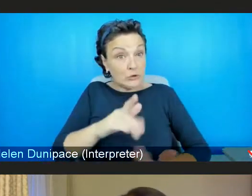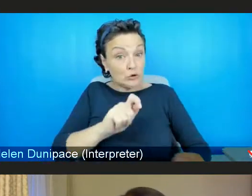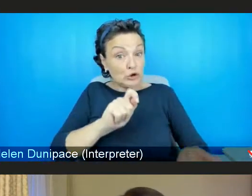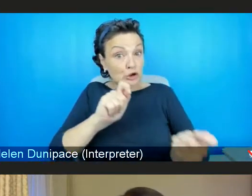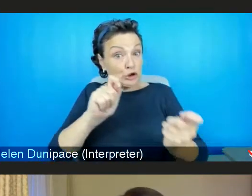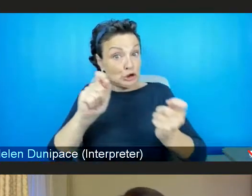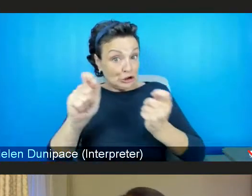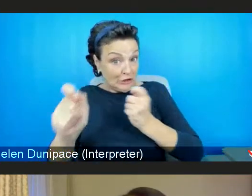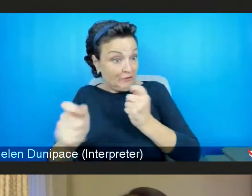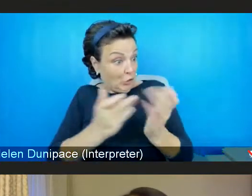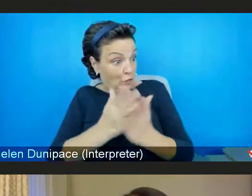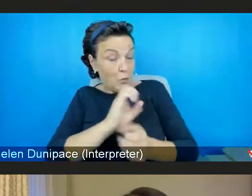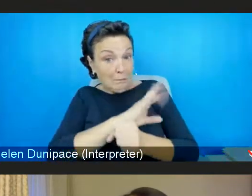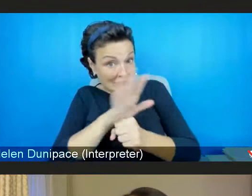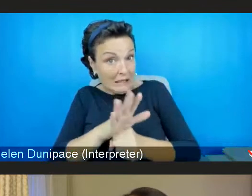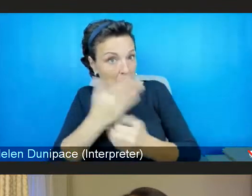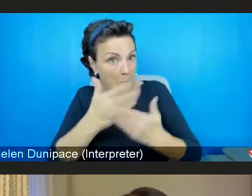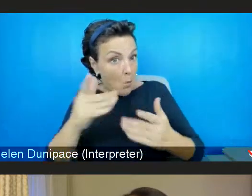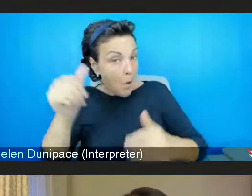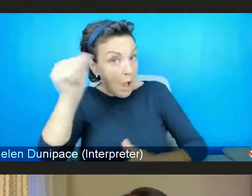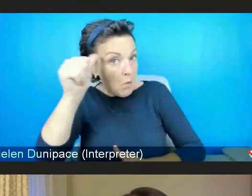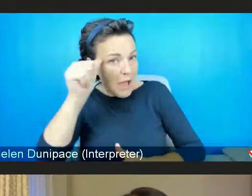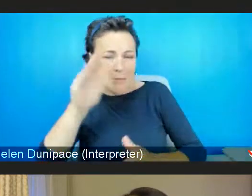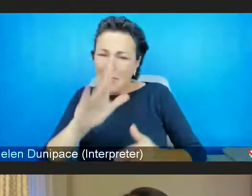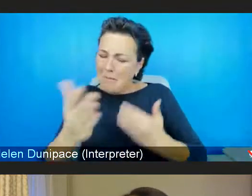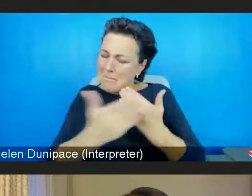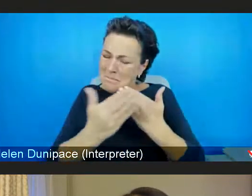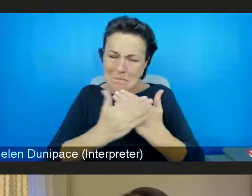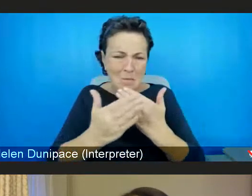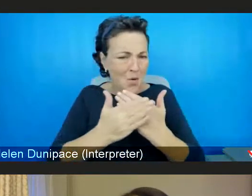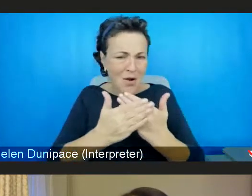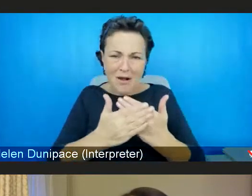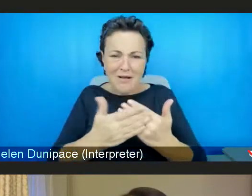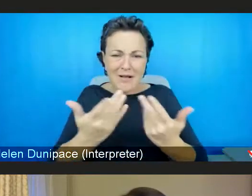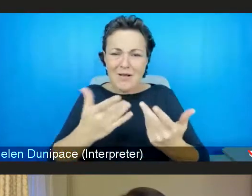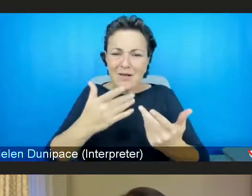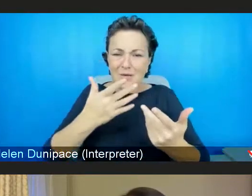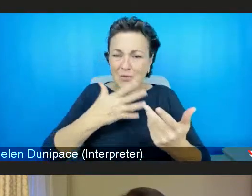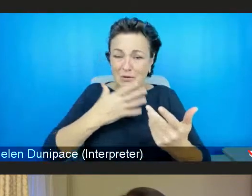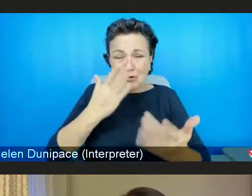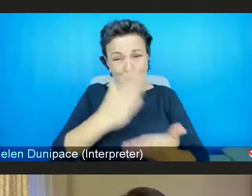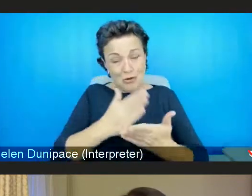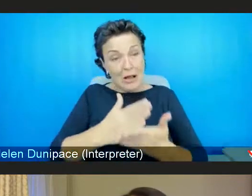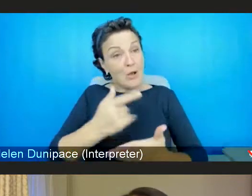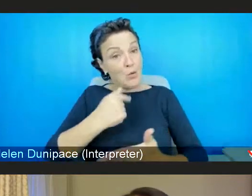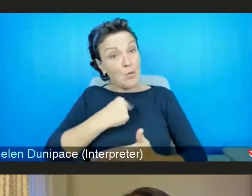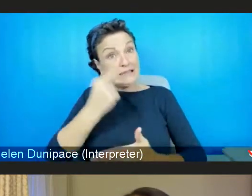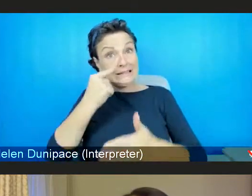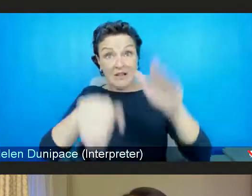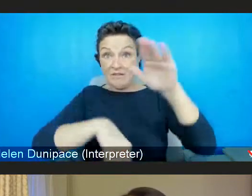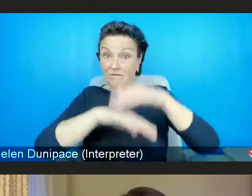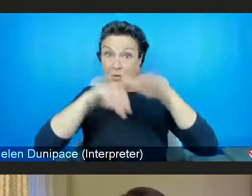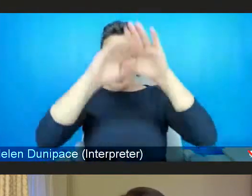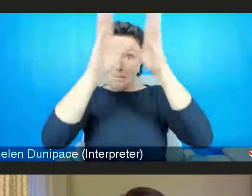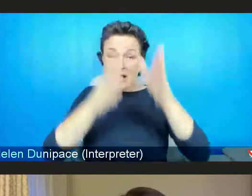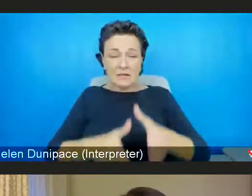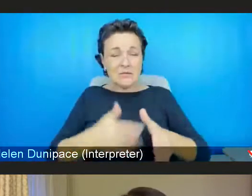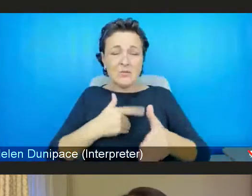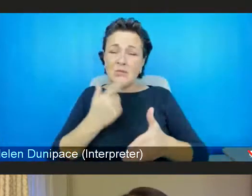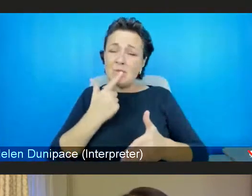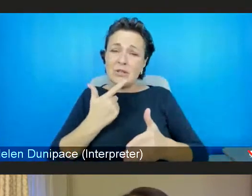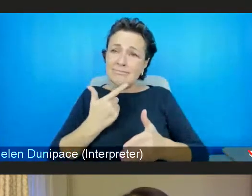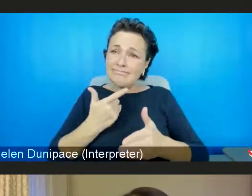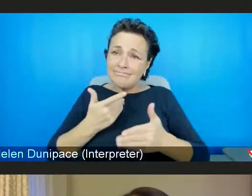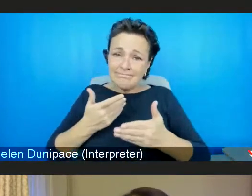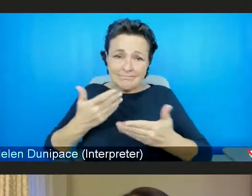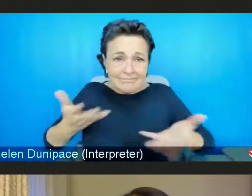to be done. So at Sahelia, when a woman comes to us, we see the whole person. We seek to improve the quality of their whole life by